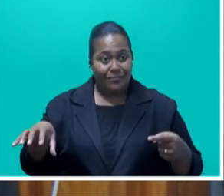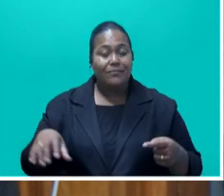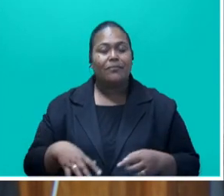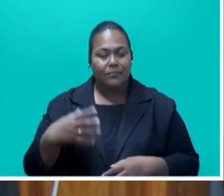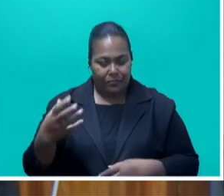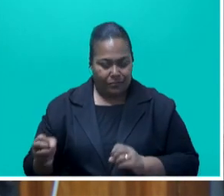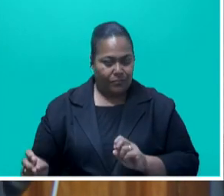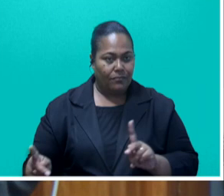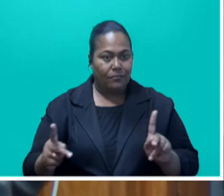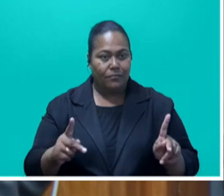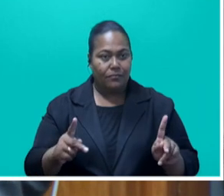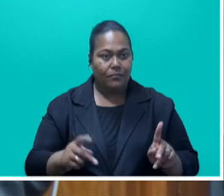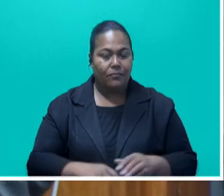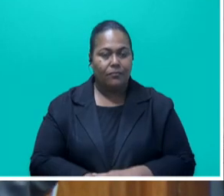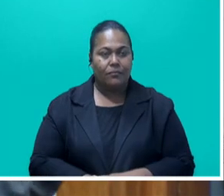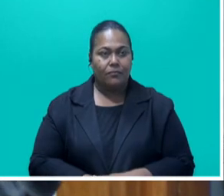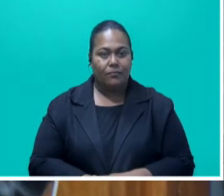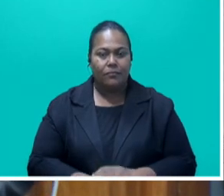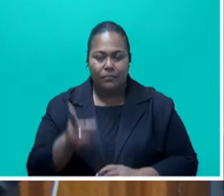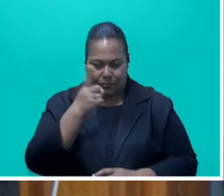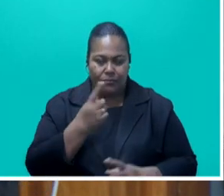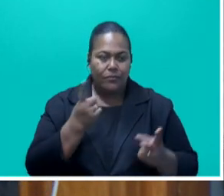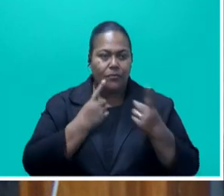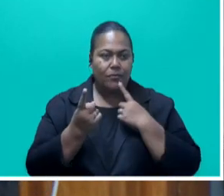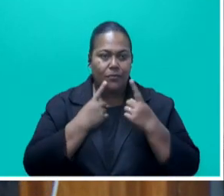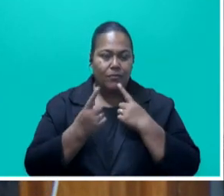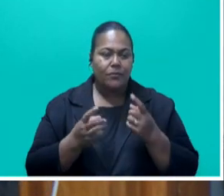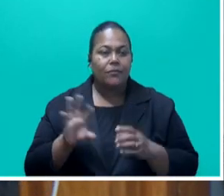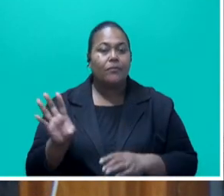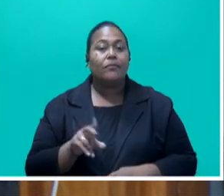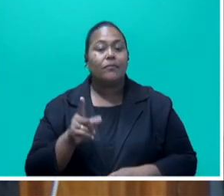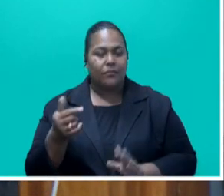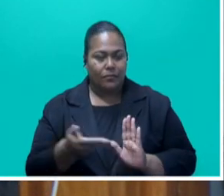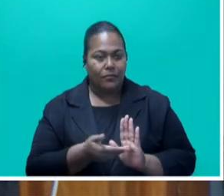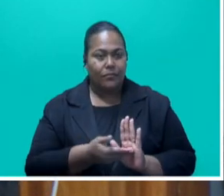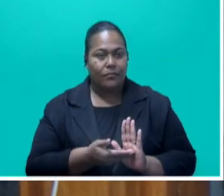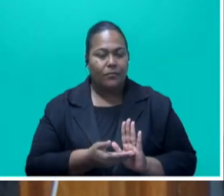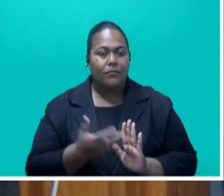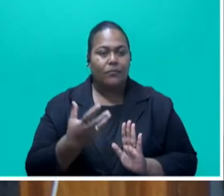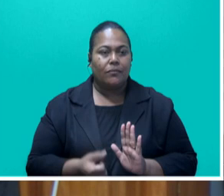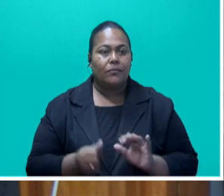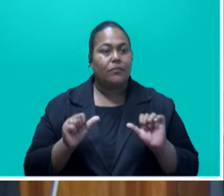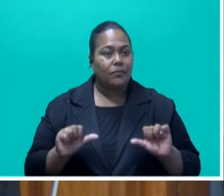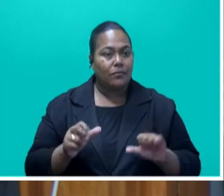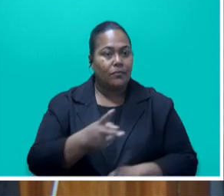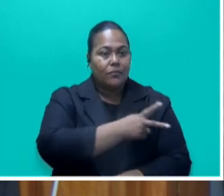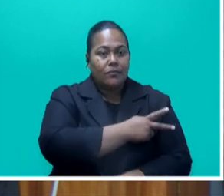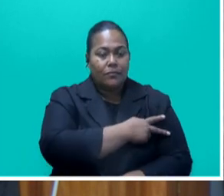opportunity to air their views with regards to, you know, to the defense and security